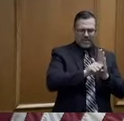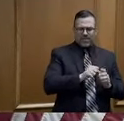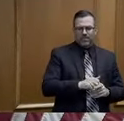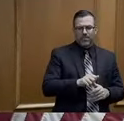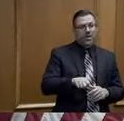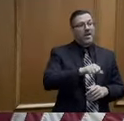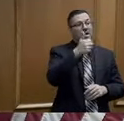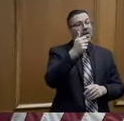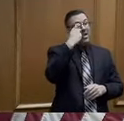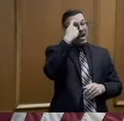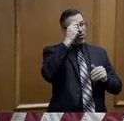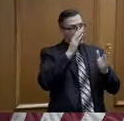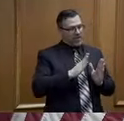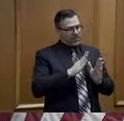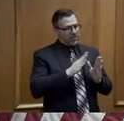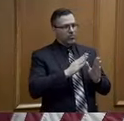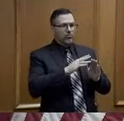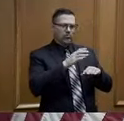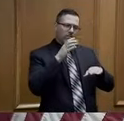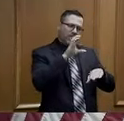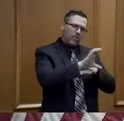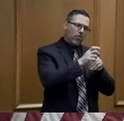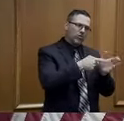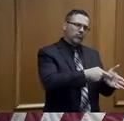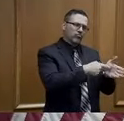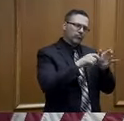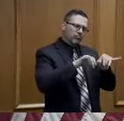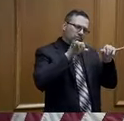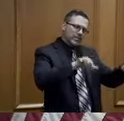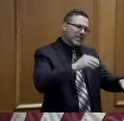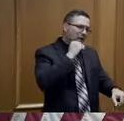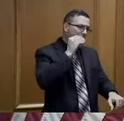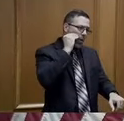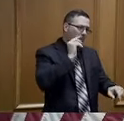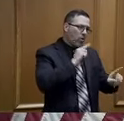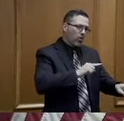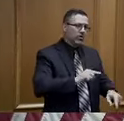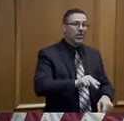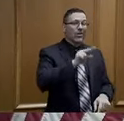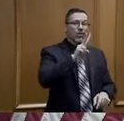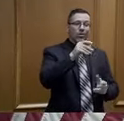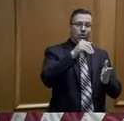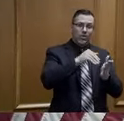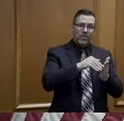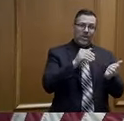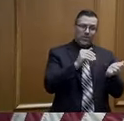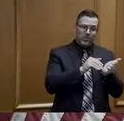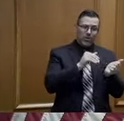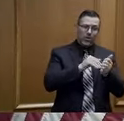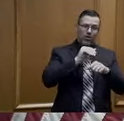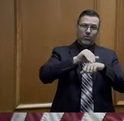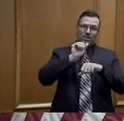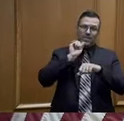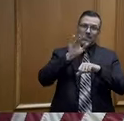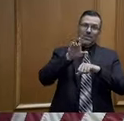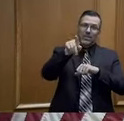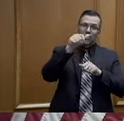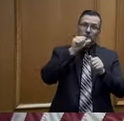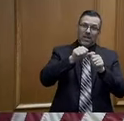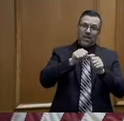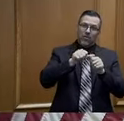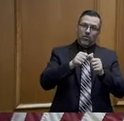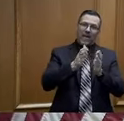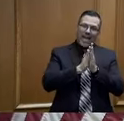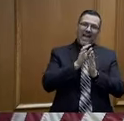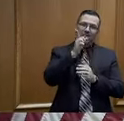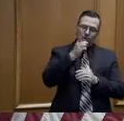issued statewide stay-at-home orders by now. A group of more than 2,000 doctors have sent you a letter asking you to also issue a stay-at